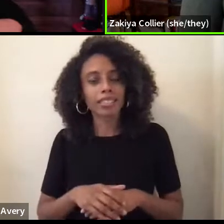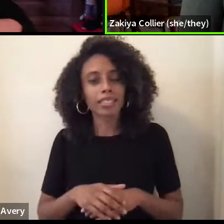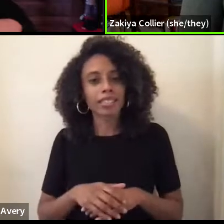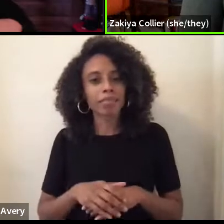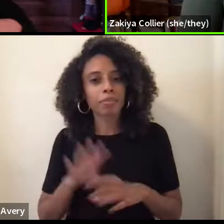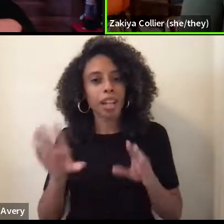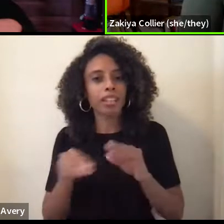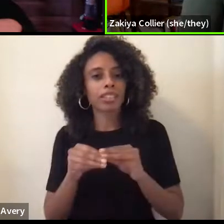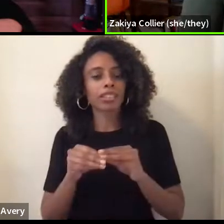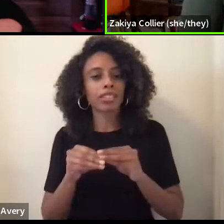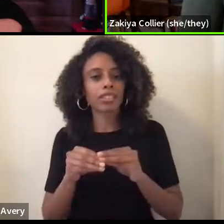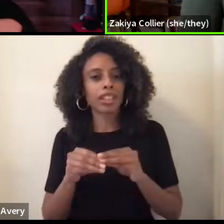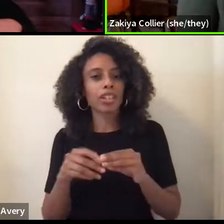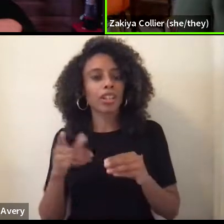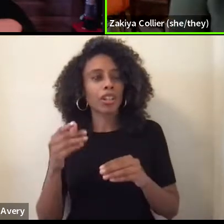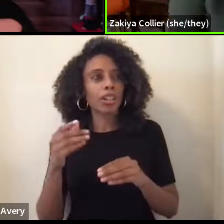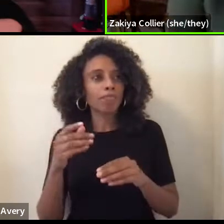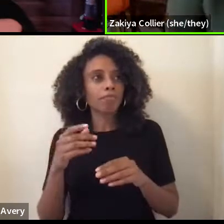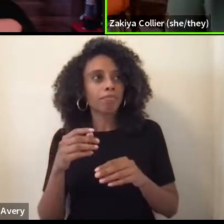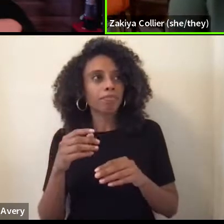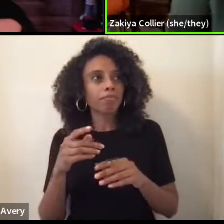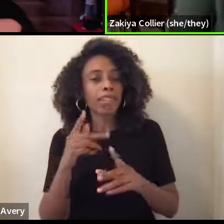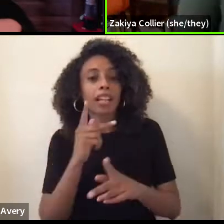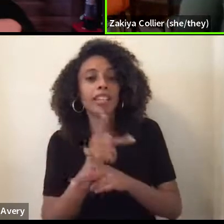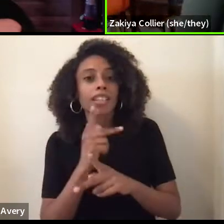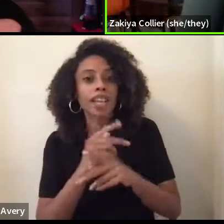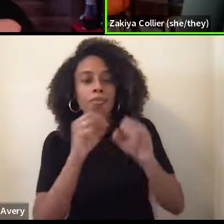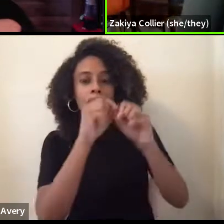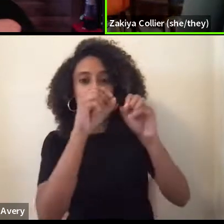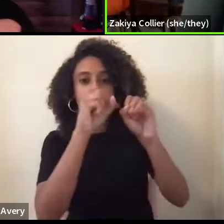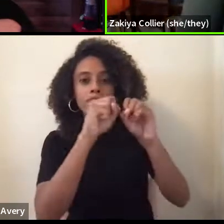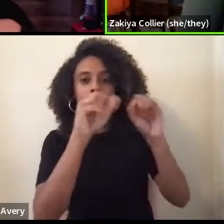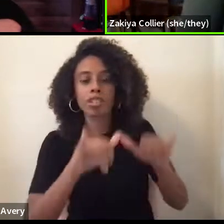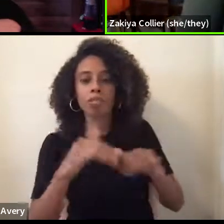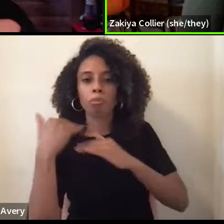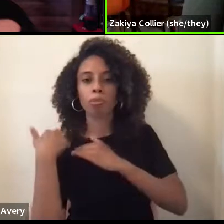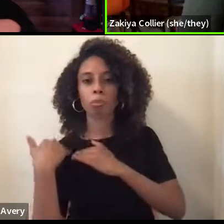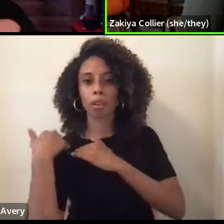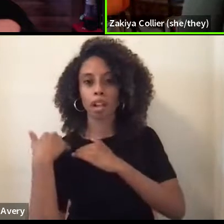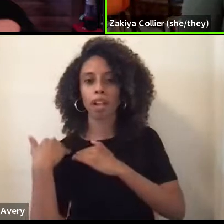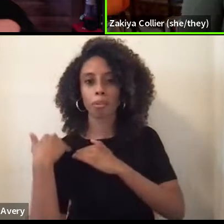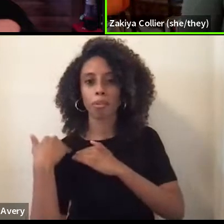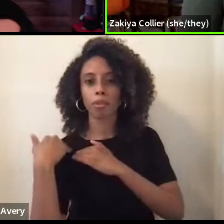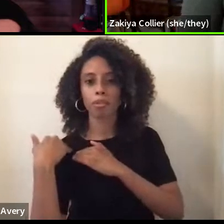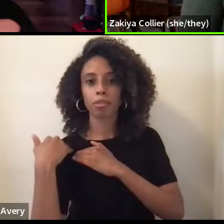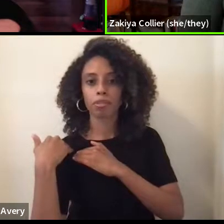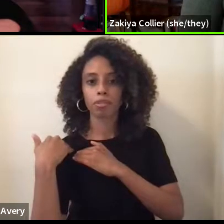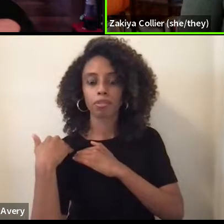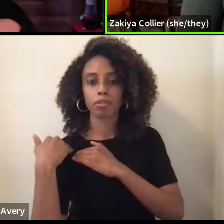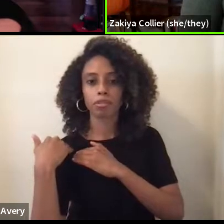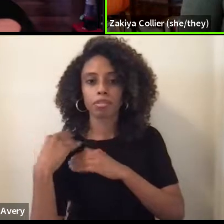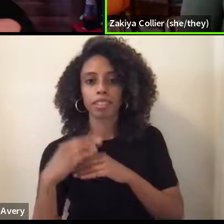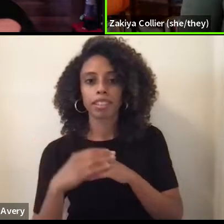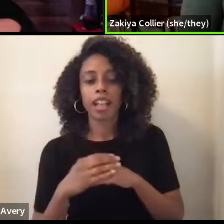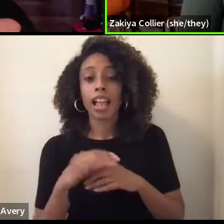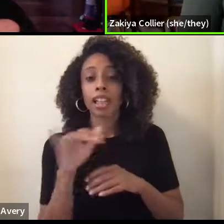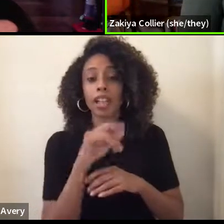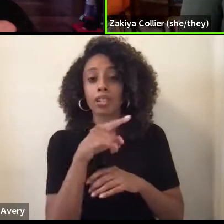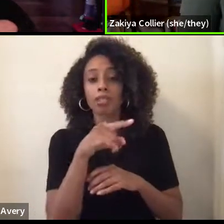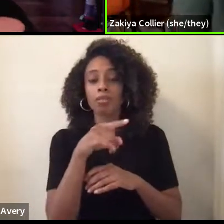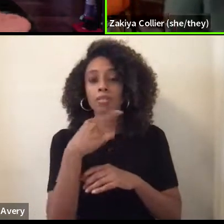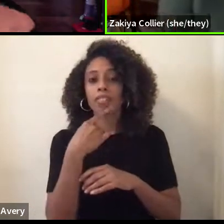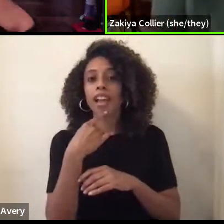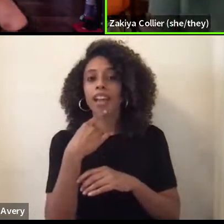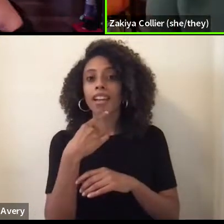systems accountable. And, and like you said, Teresa, um, to indict the system. So you do that with